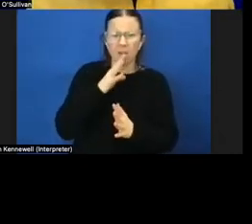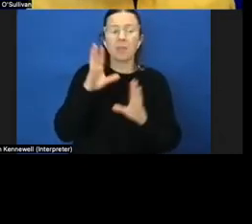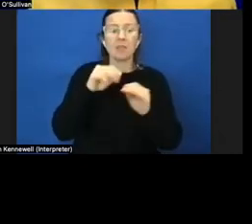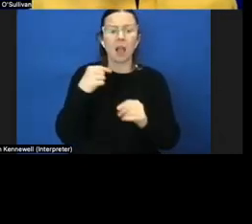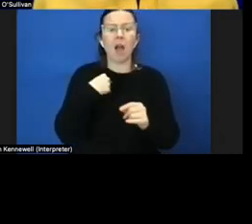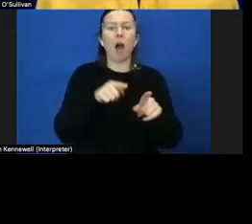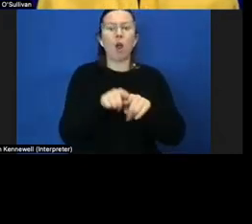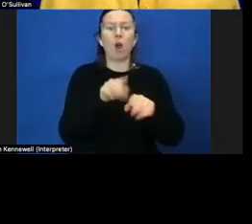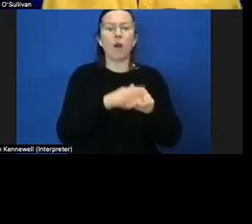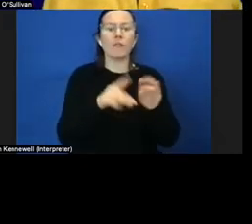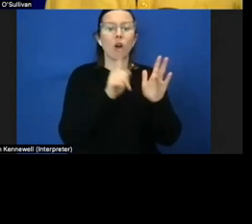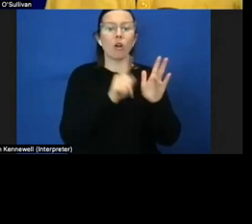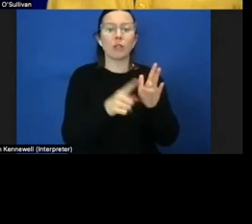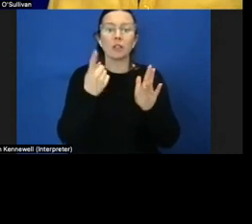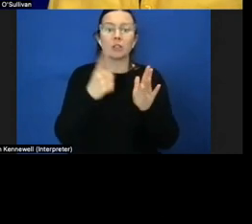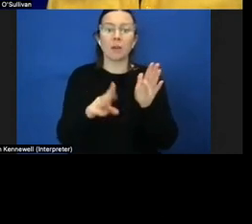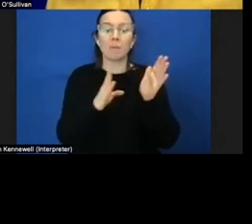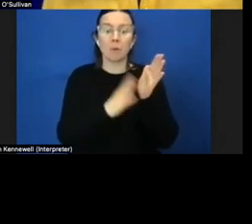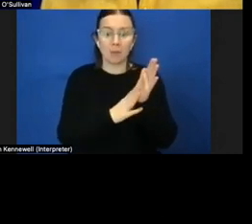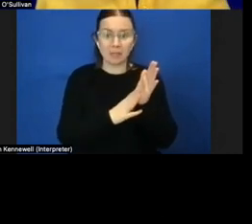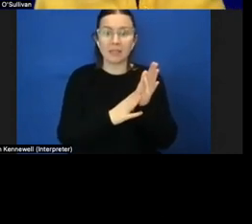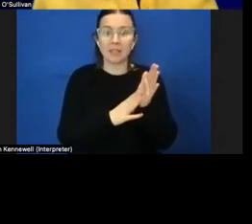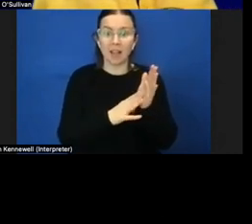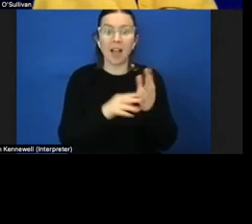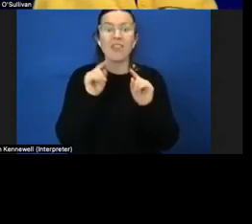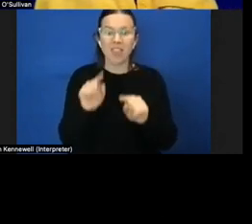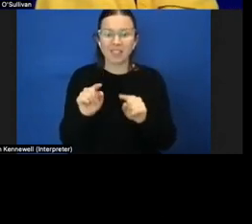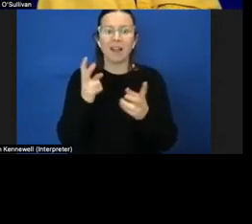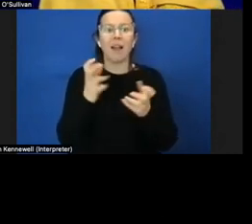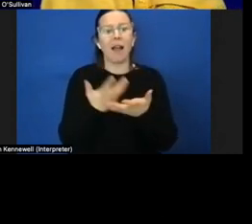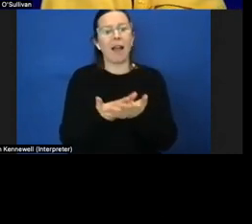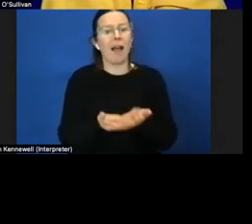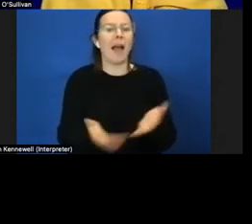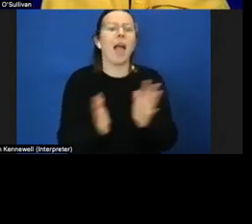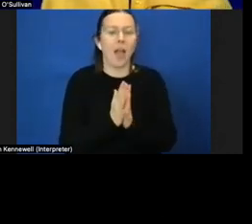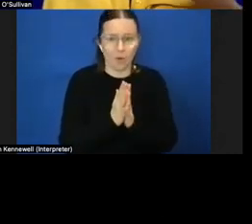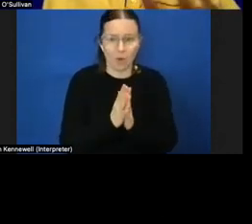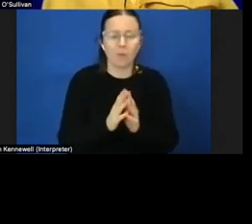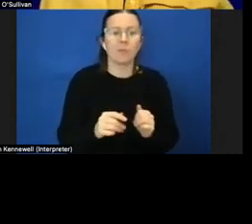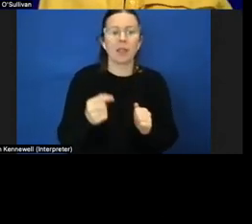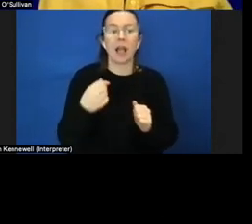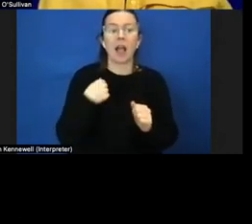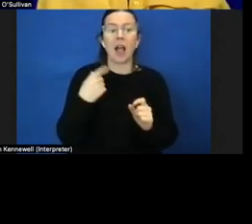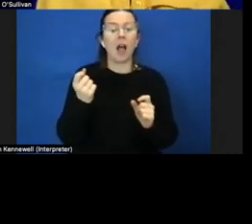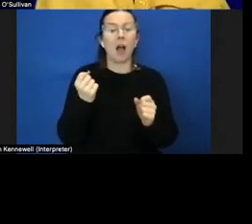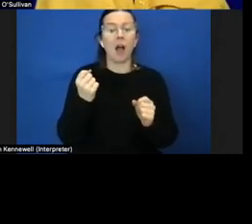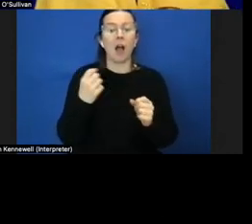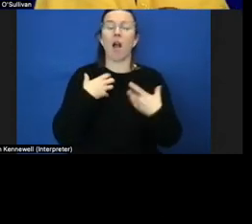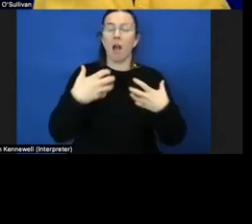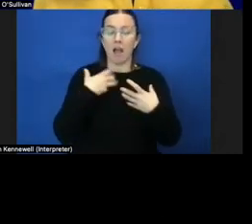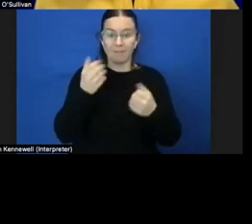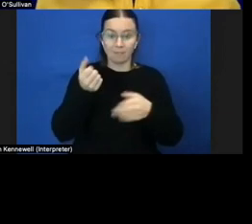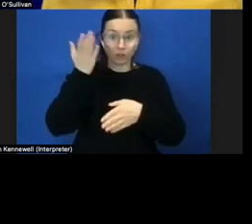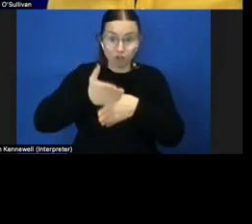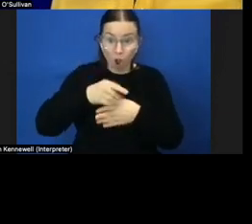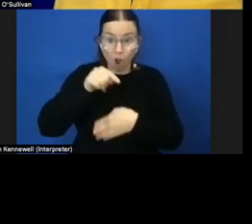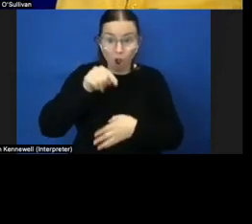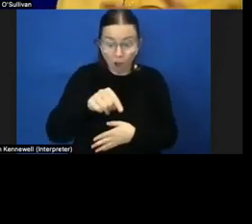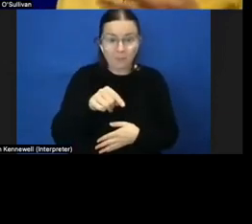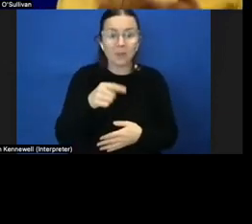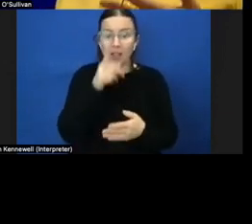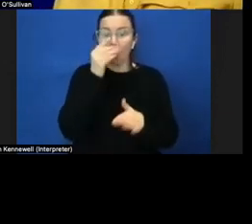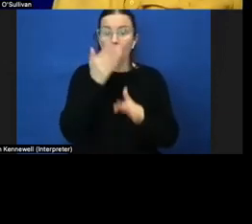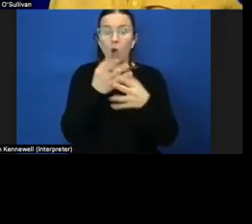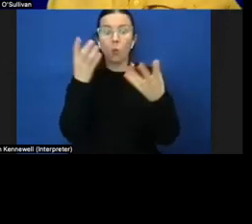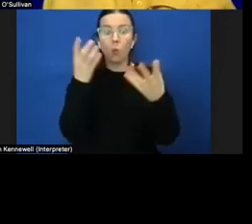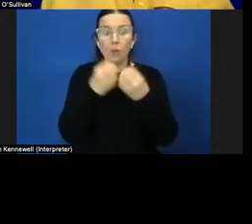mobility and that that was the how um i found out that there was a profession and you could work with people on how to get them